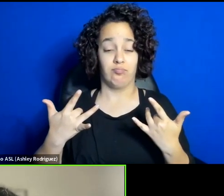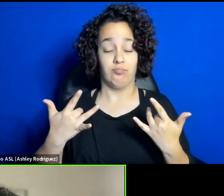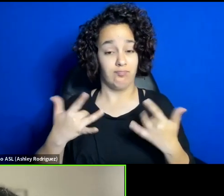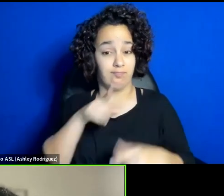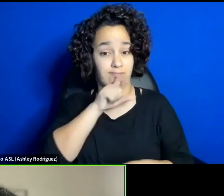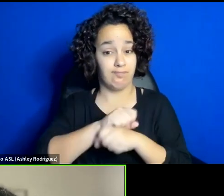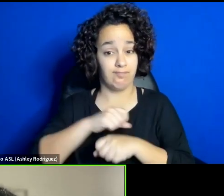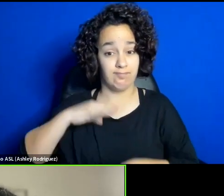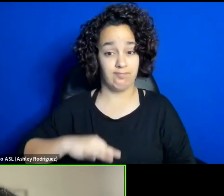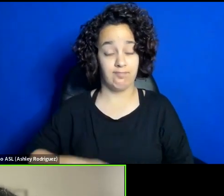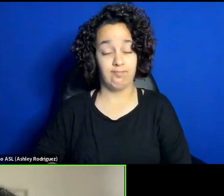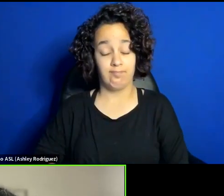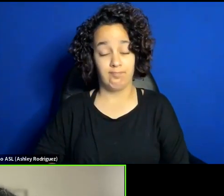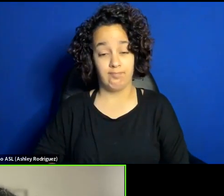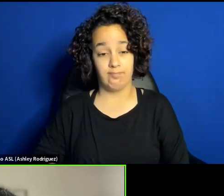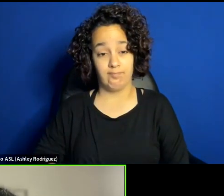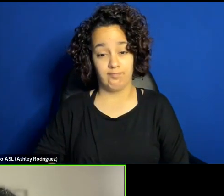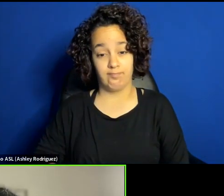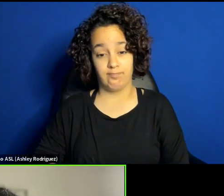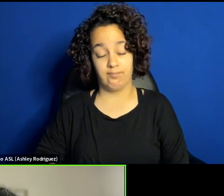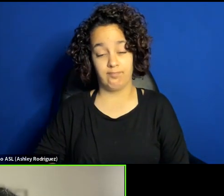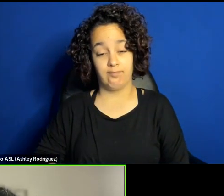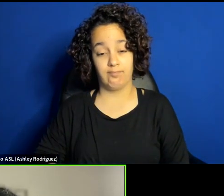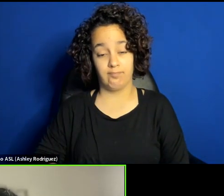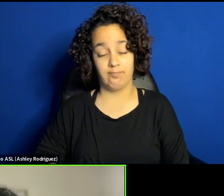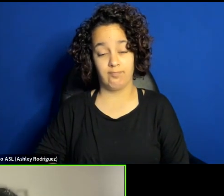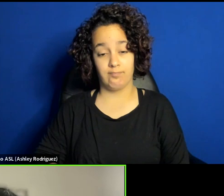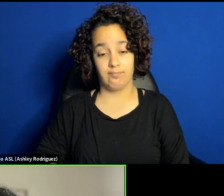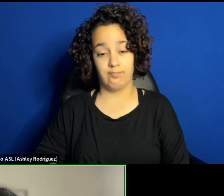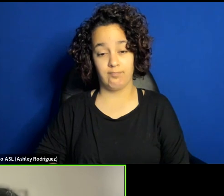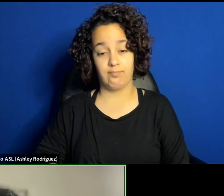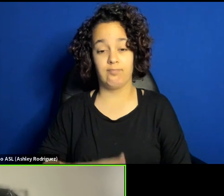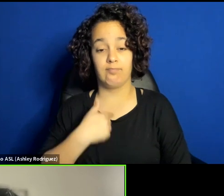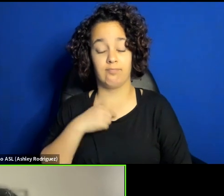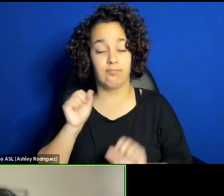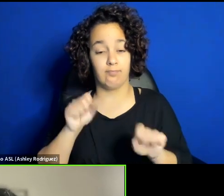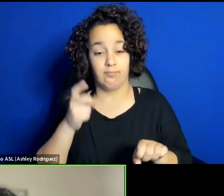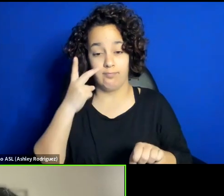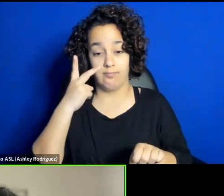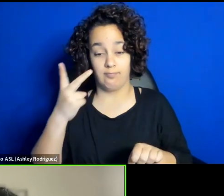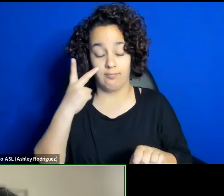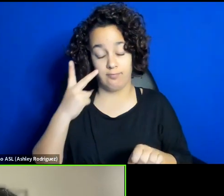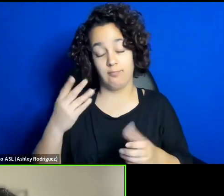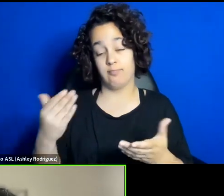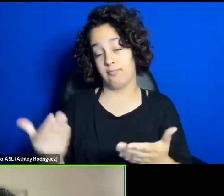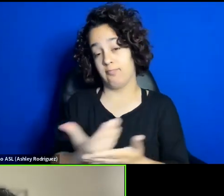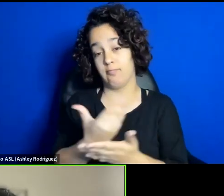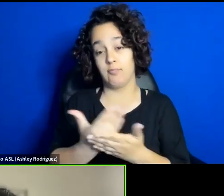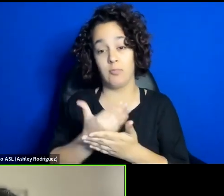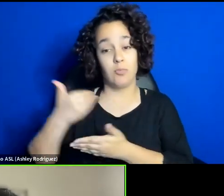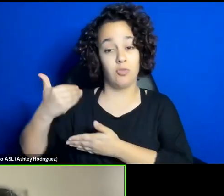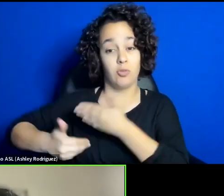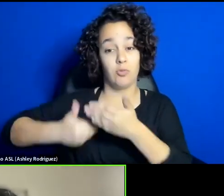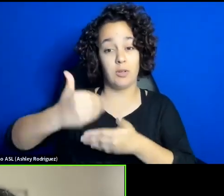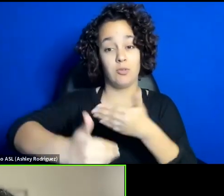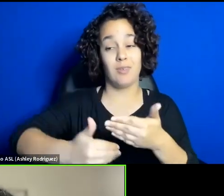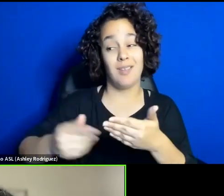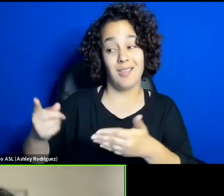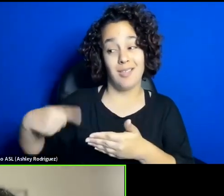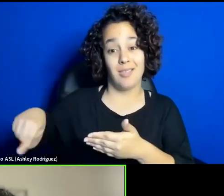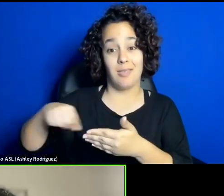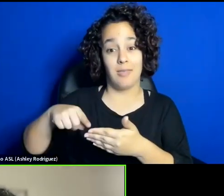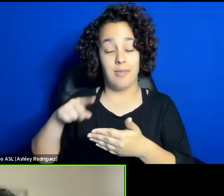And this is what I can see in new generation, in the young generation, they acknowledge